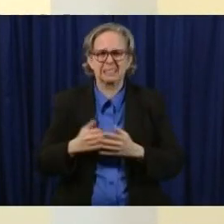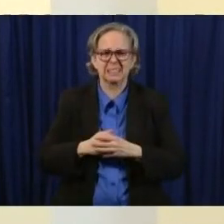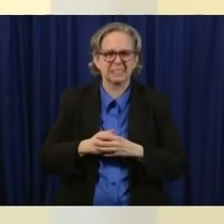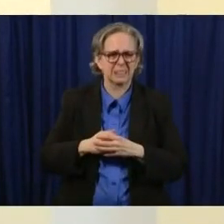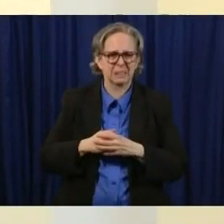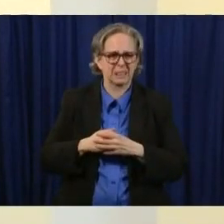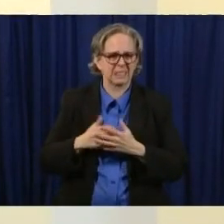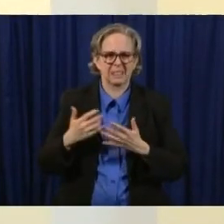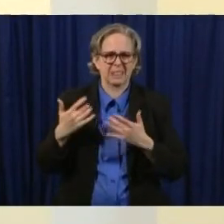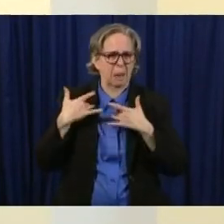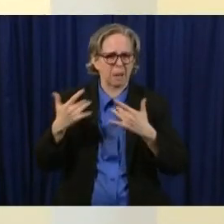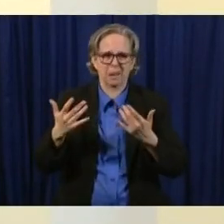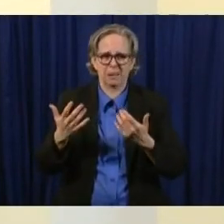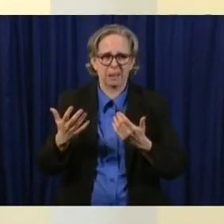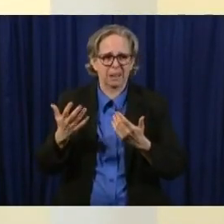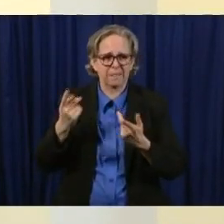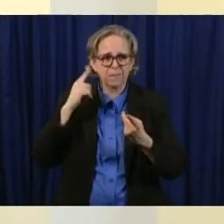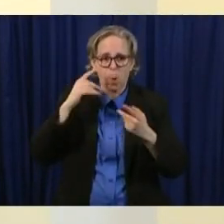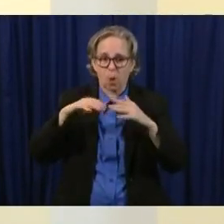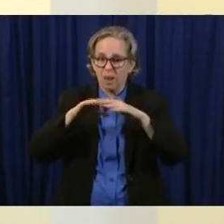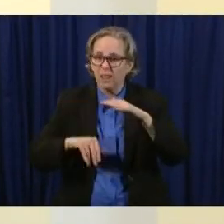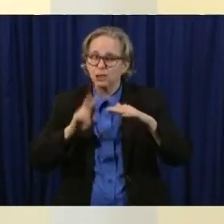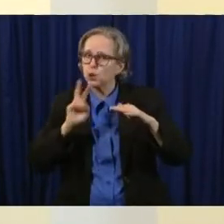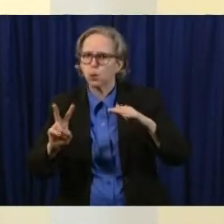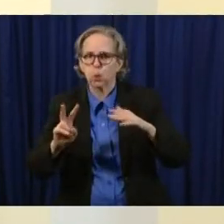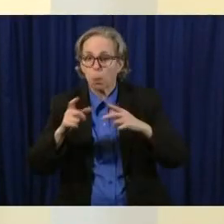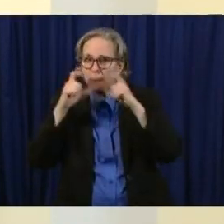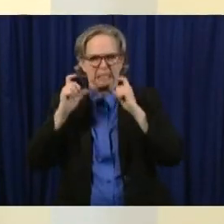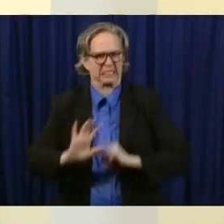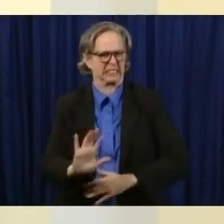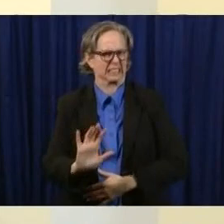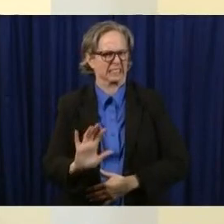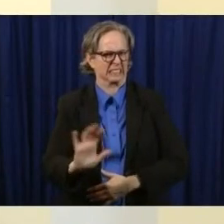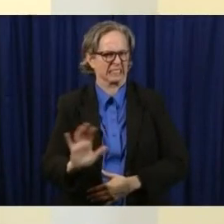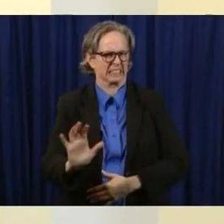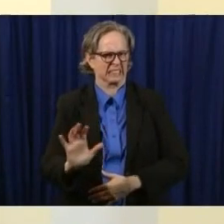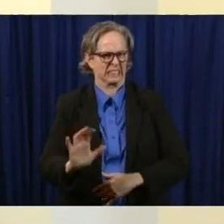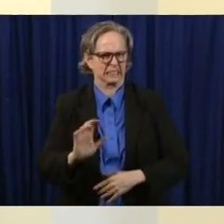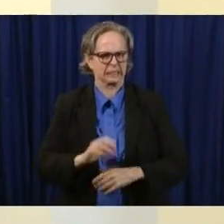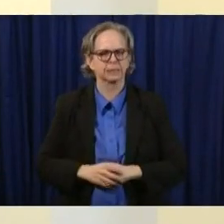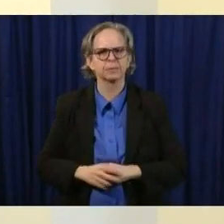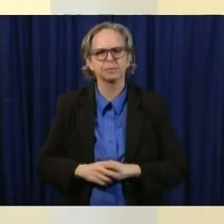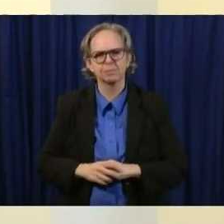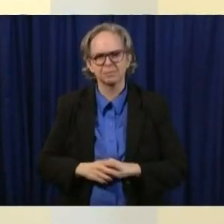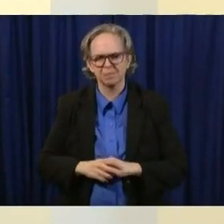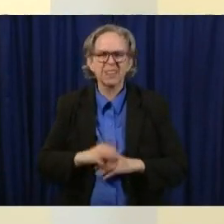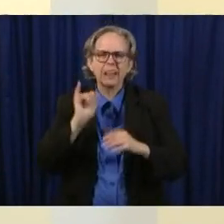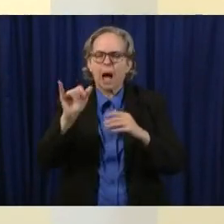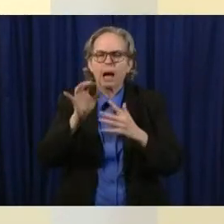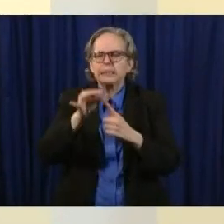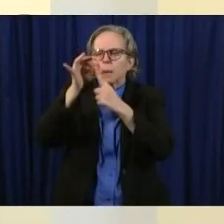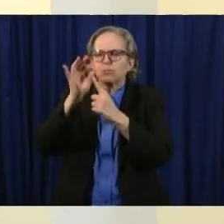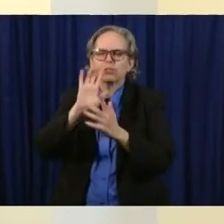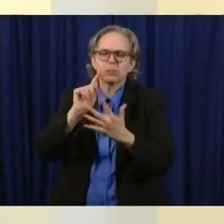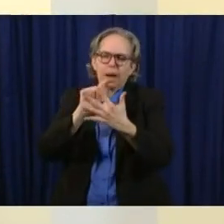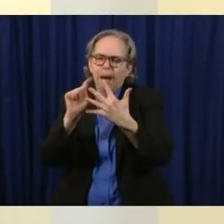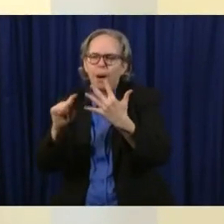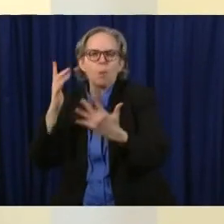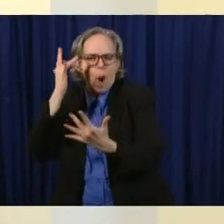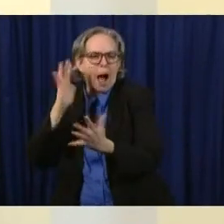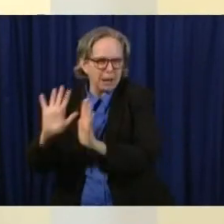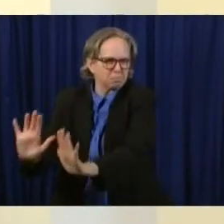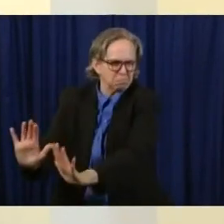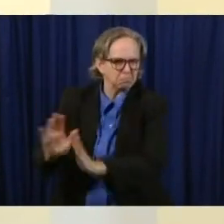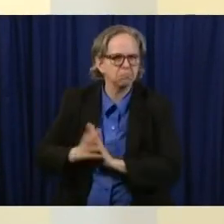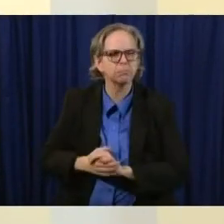under the age of two um and and with everything we have done in this we've really appealed to